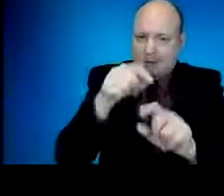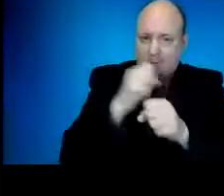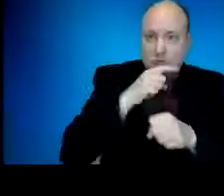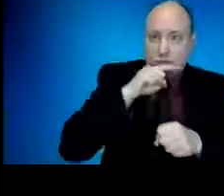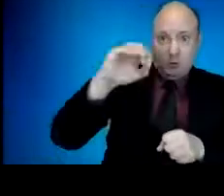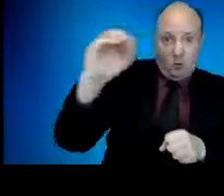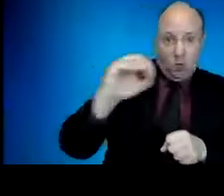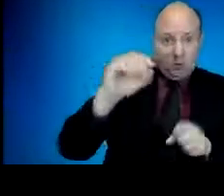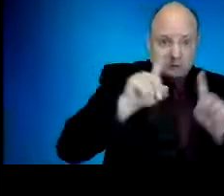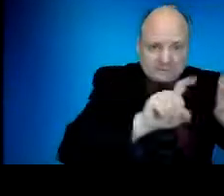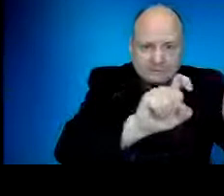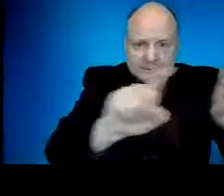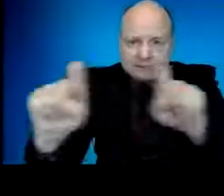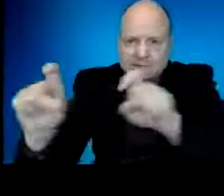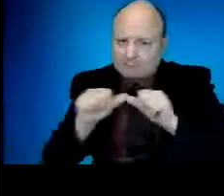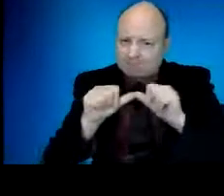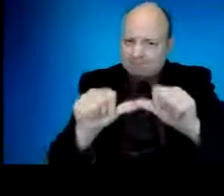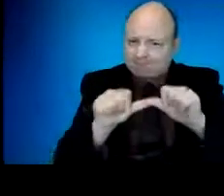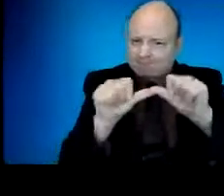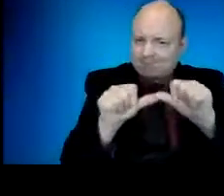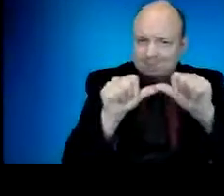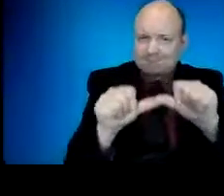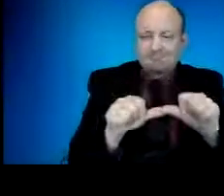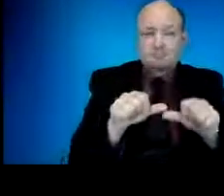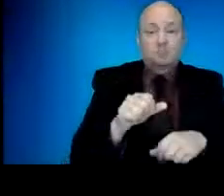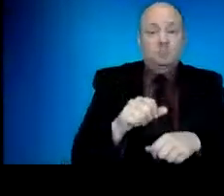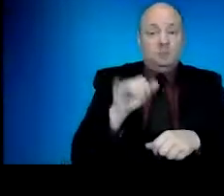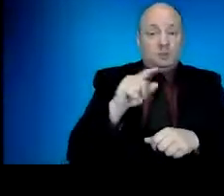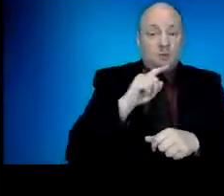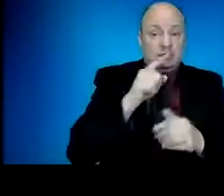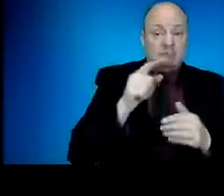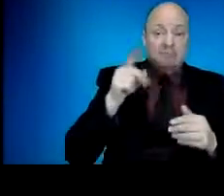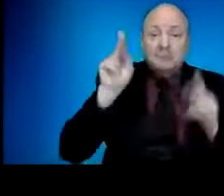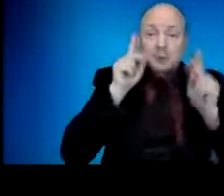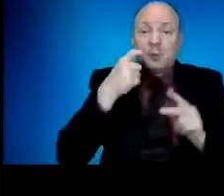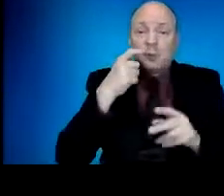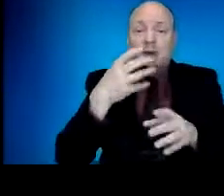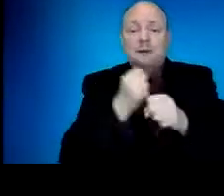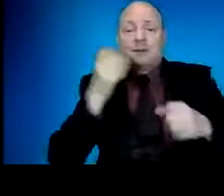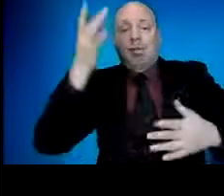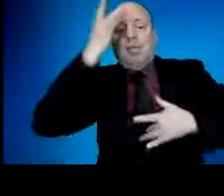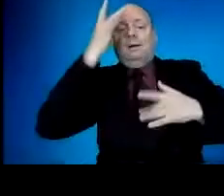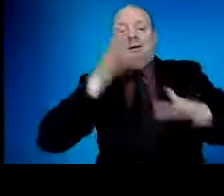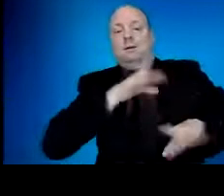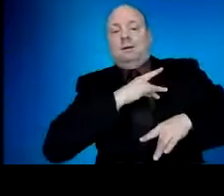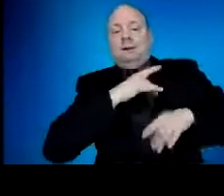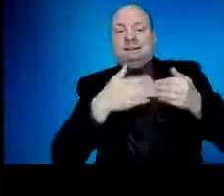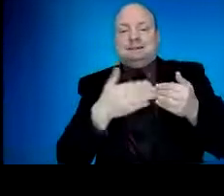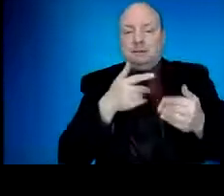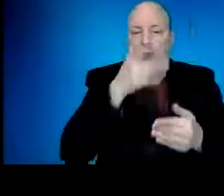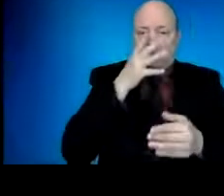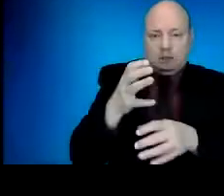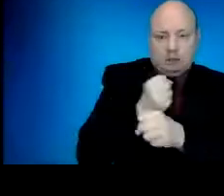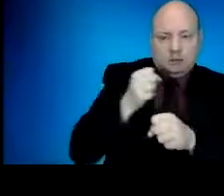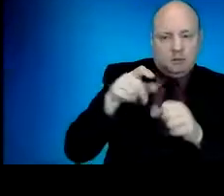disproportionately affected communities. Since the fall winter surge began,